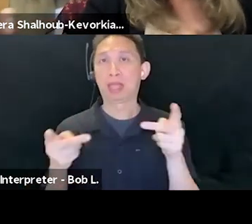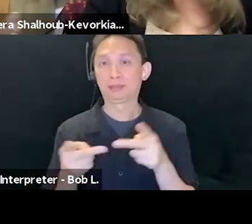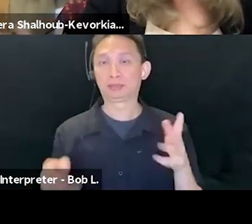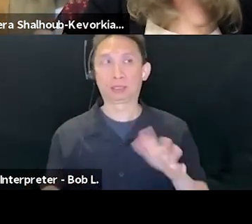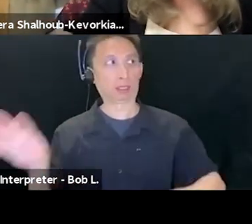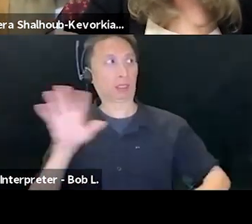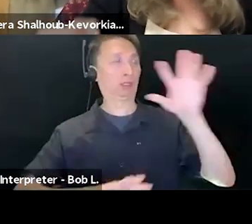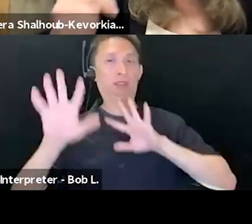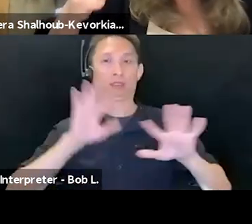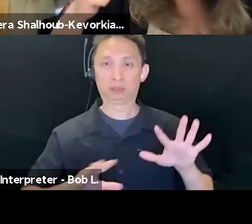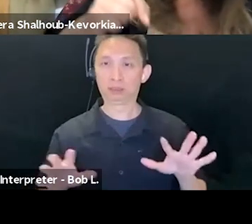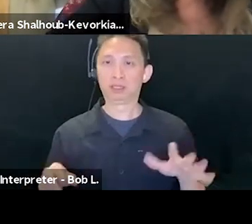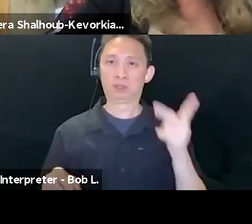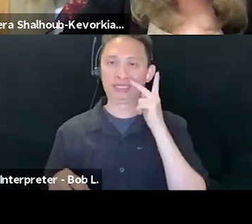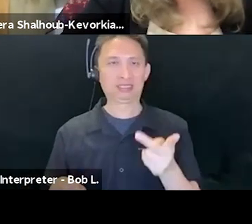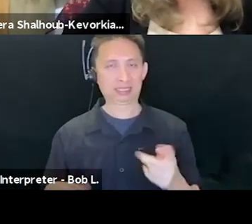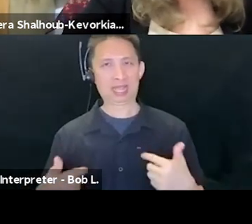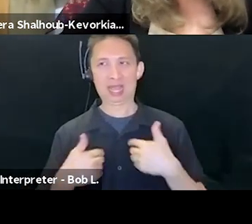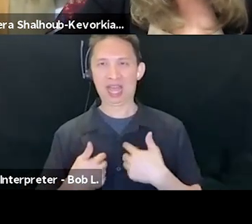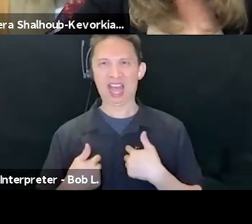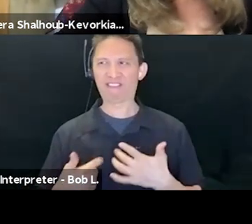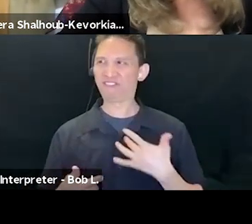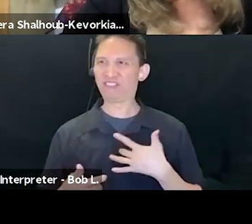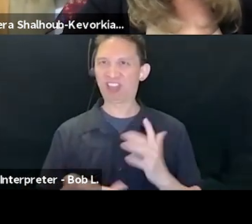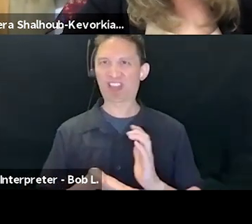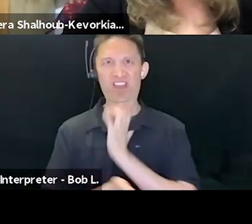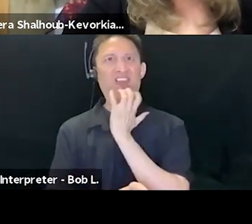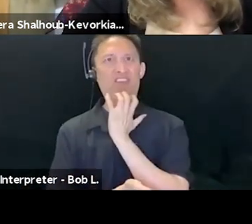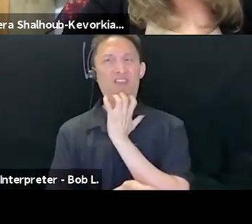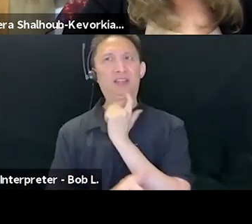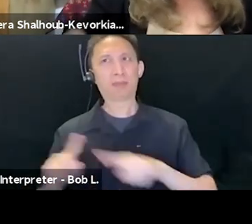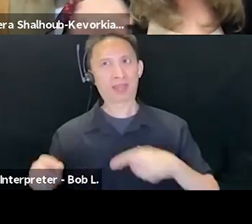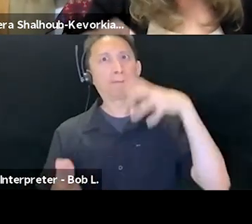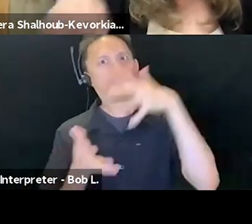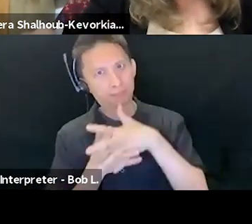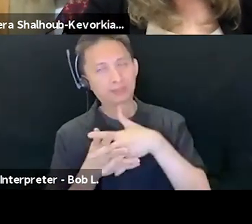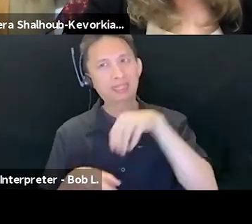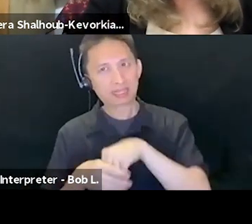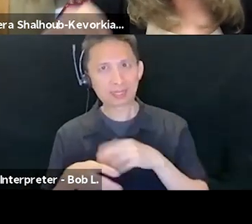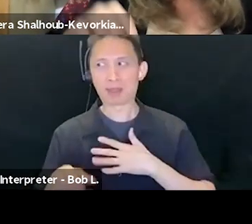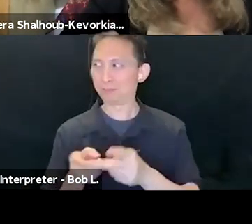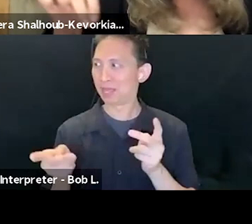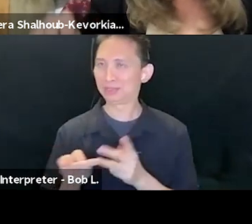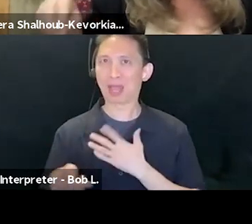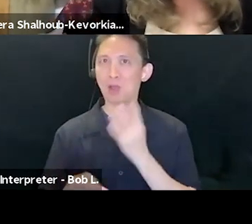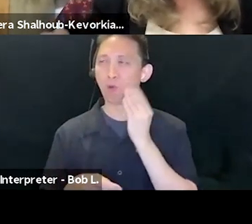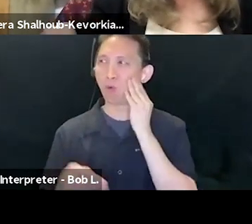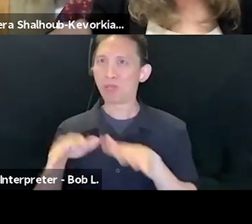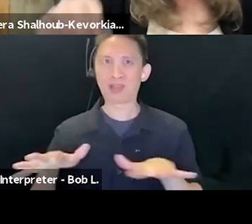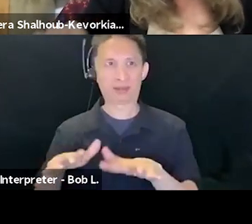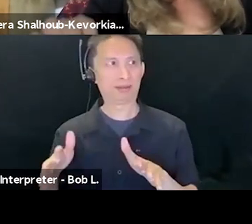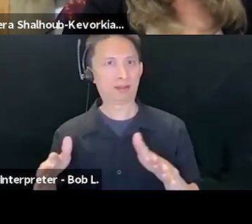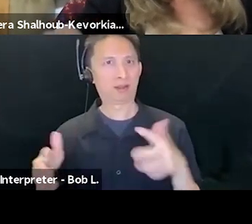I'm out of place while being in our place, in our homeland. We are exilic subjects exilic at